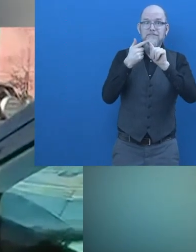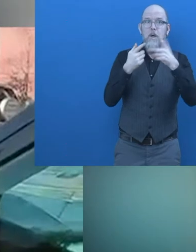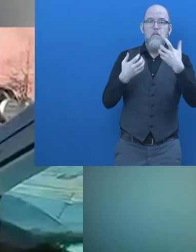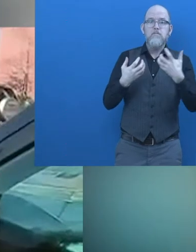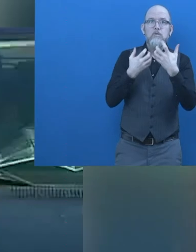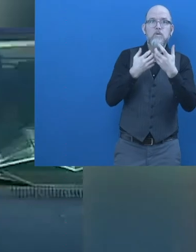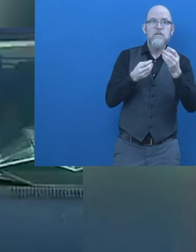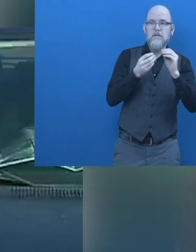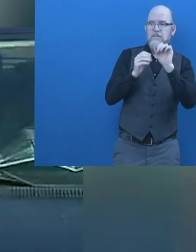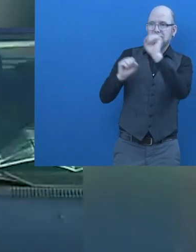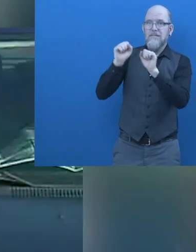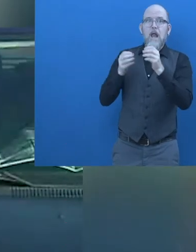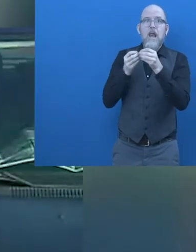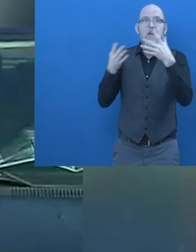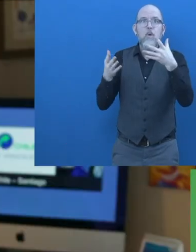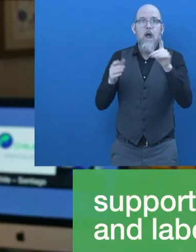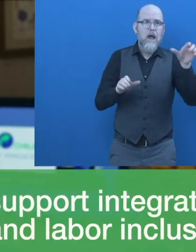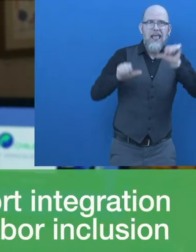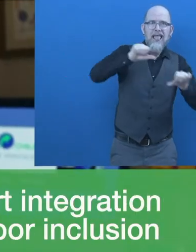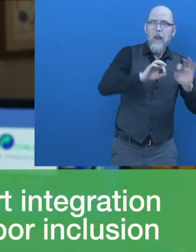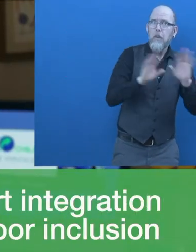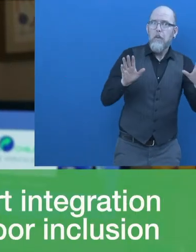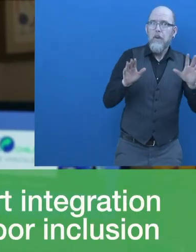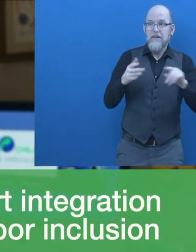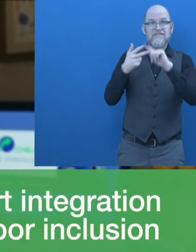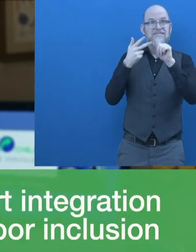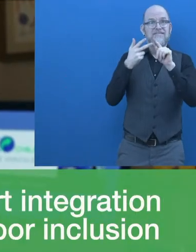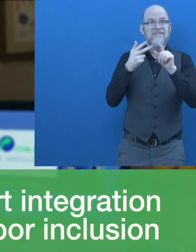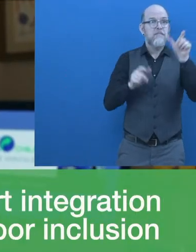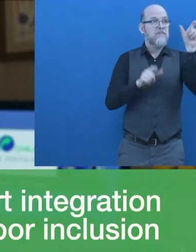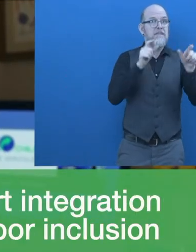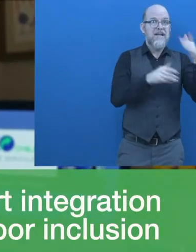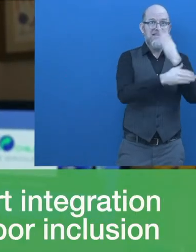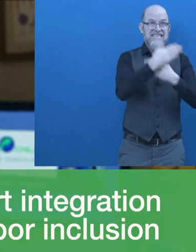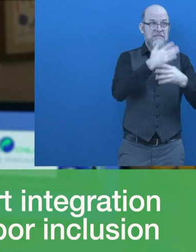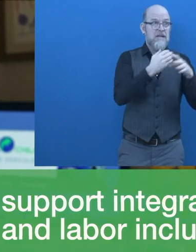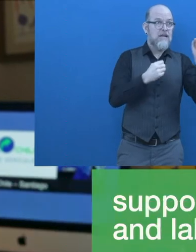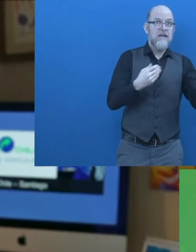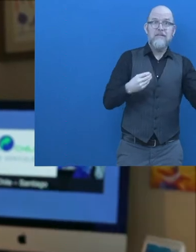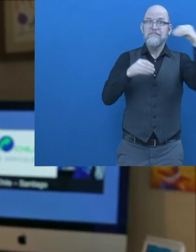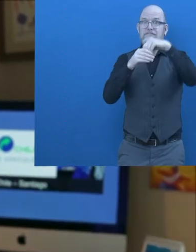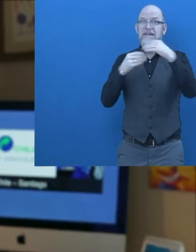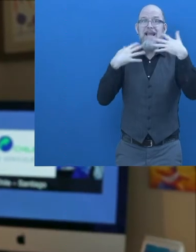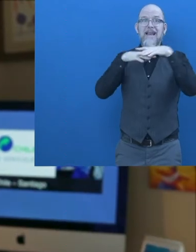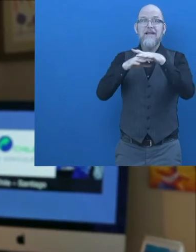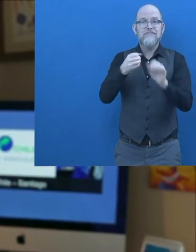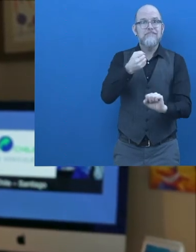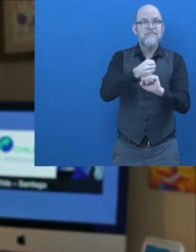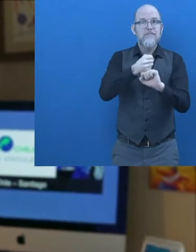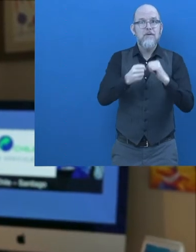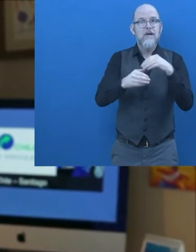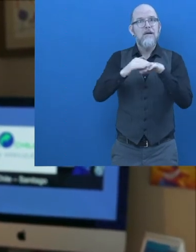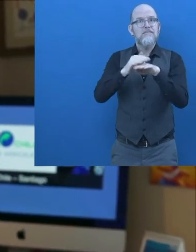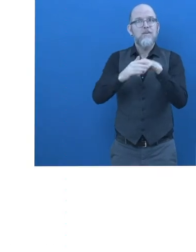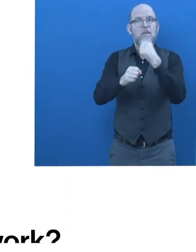such as water and support the integration and labour inclusion of people with